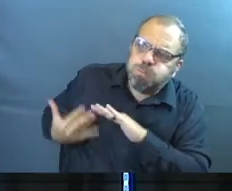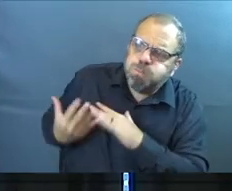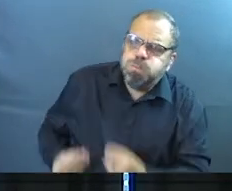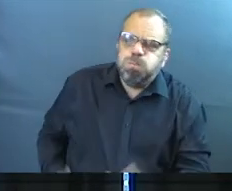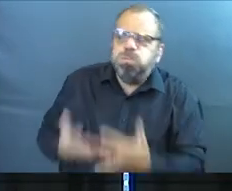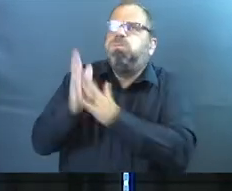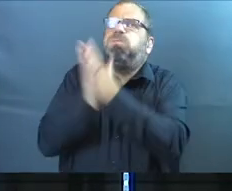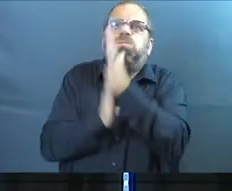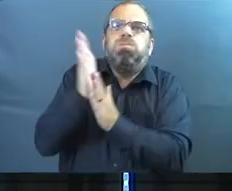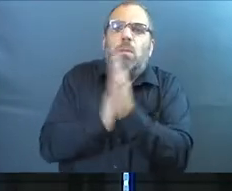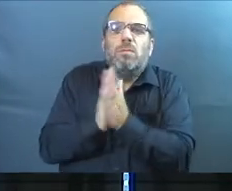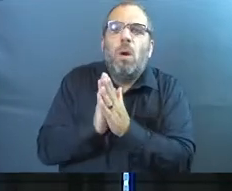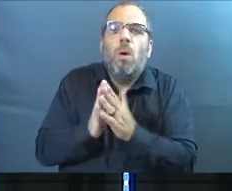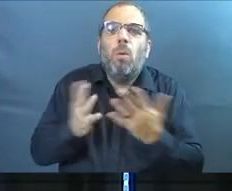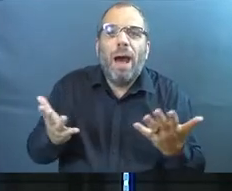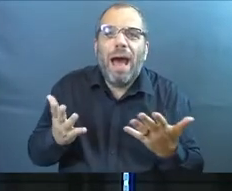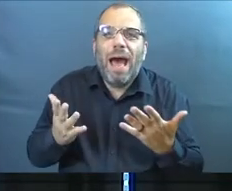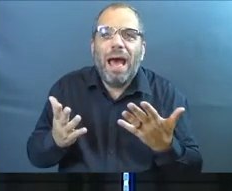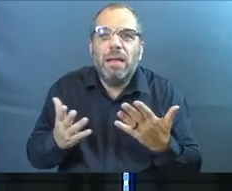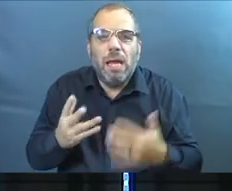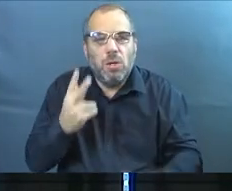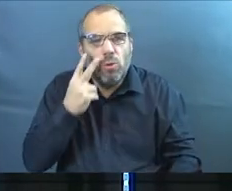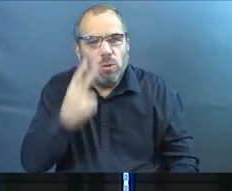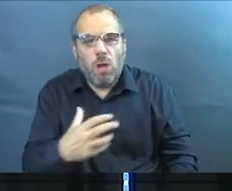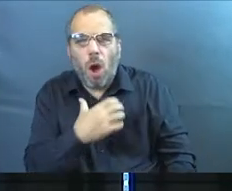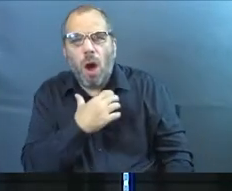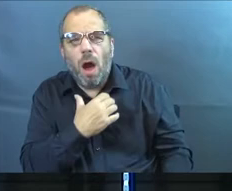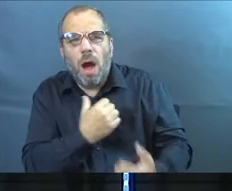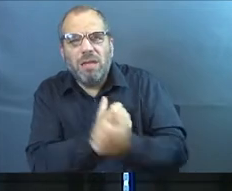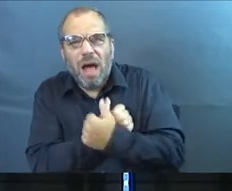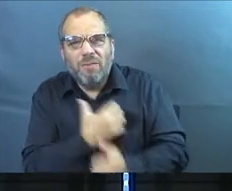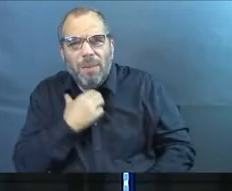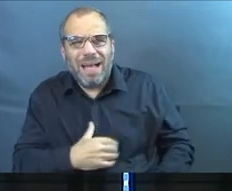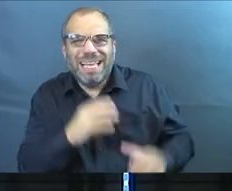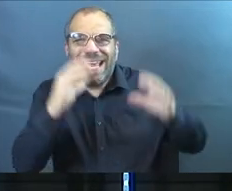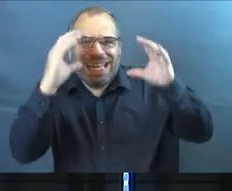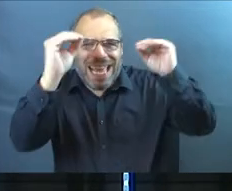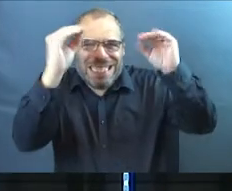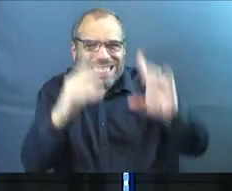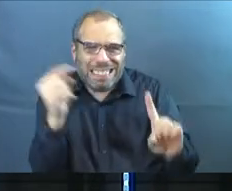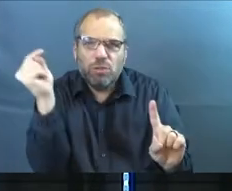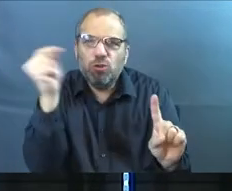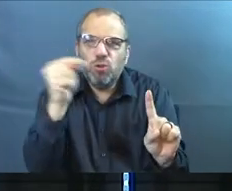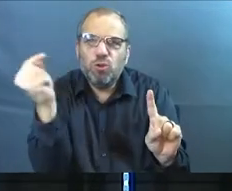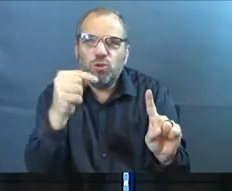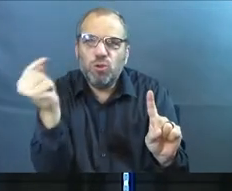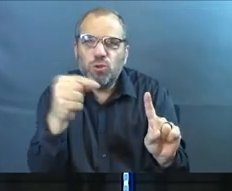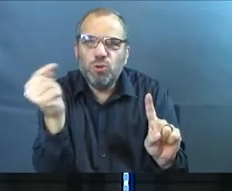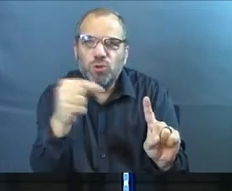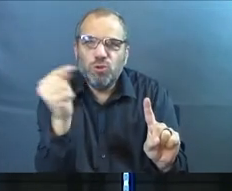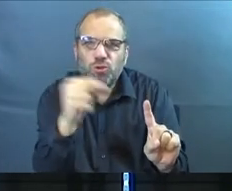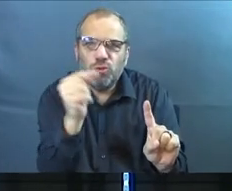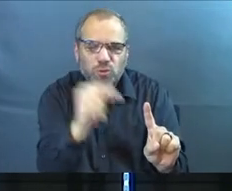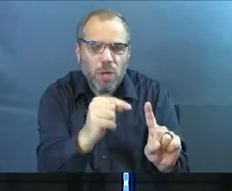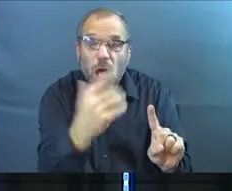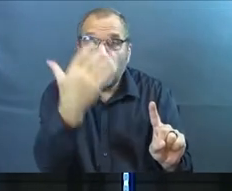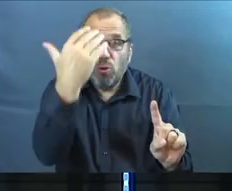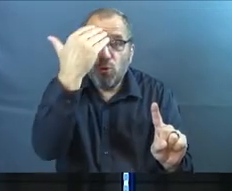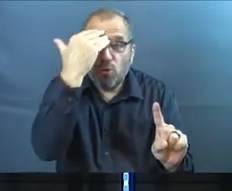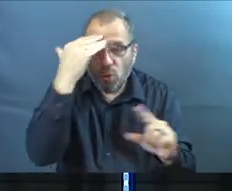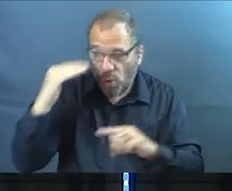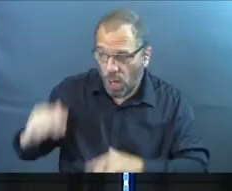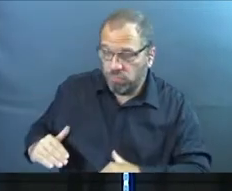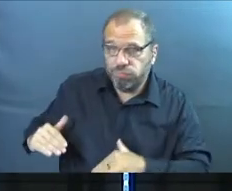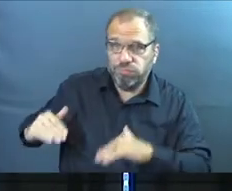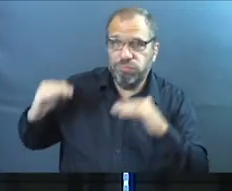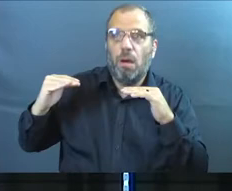soul, it was the fact that you saw passion and love in a teacher. You got to know somebody growing up